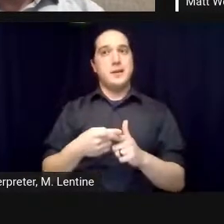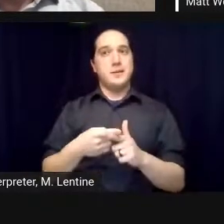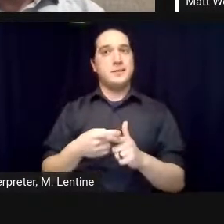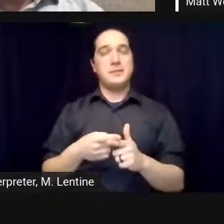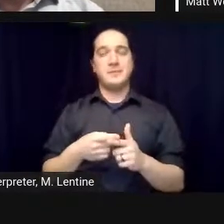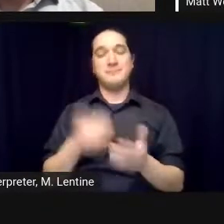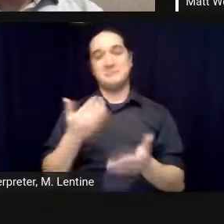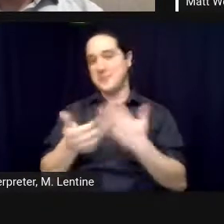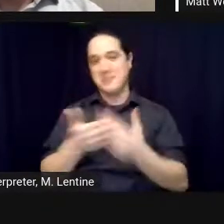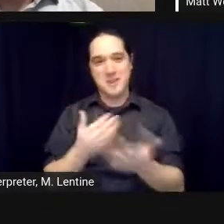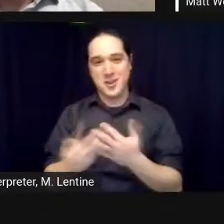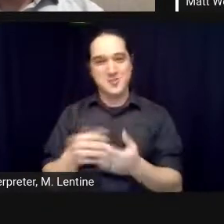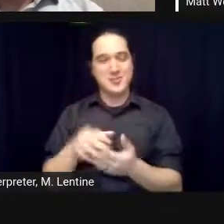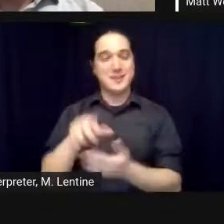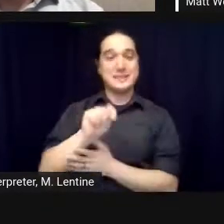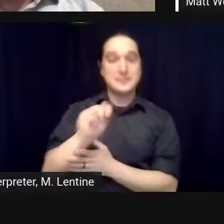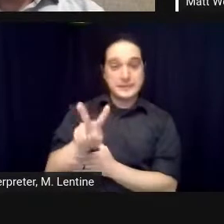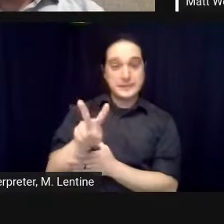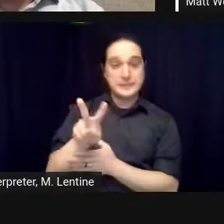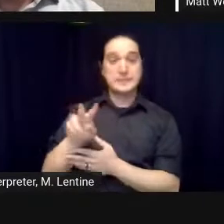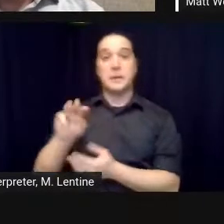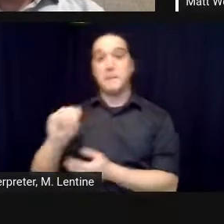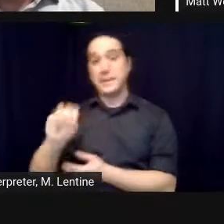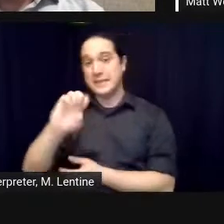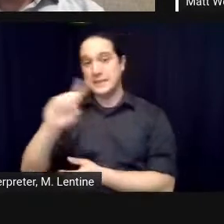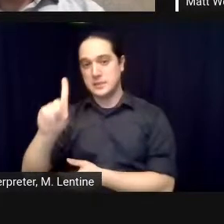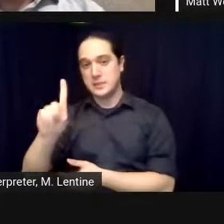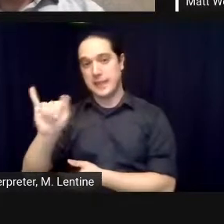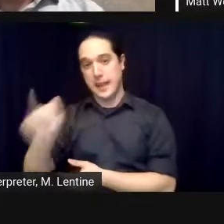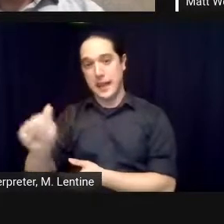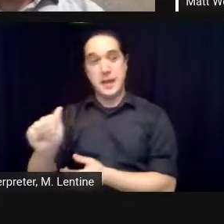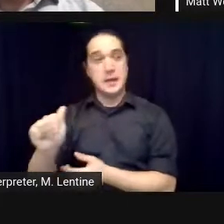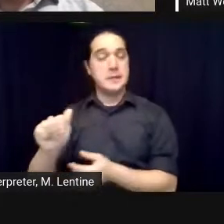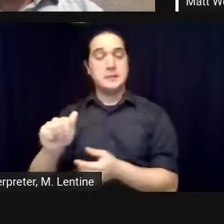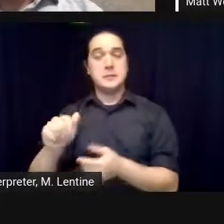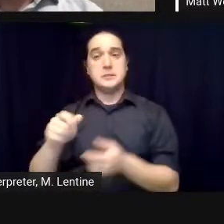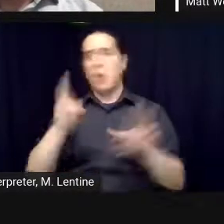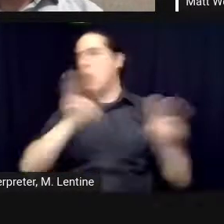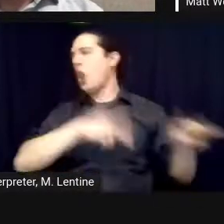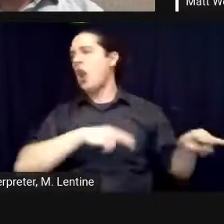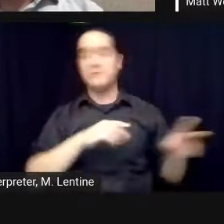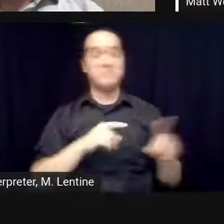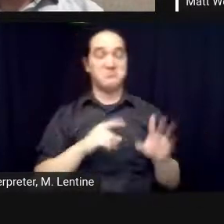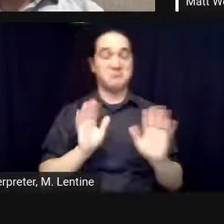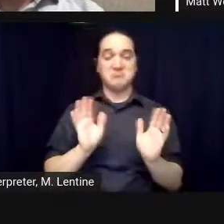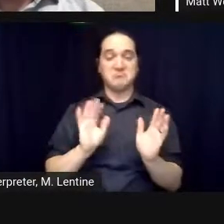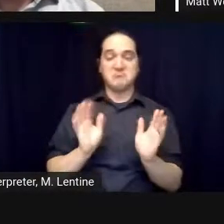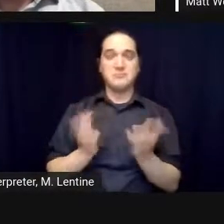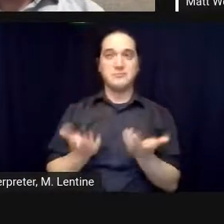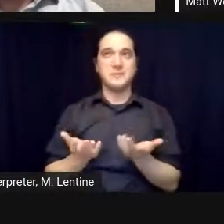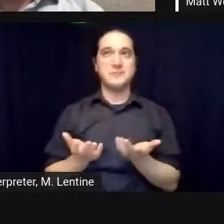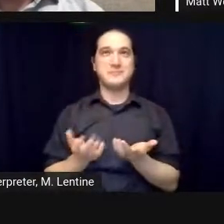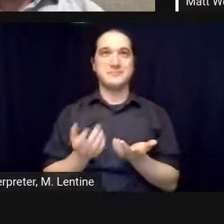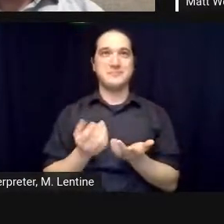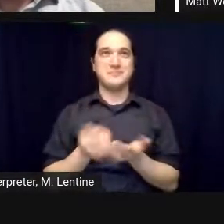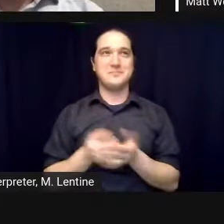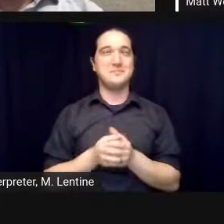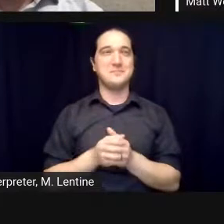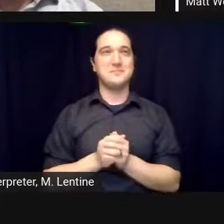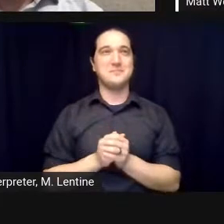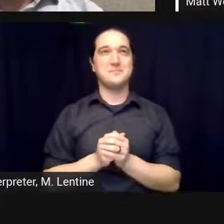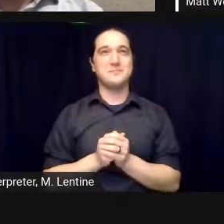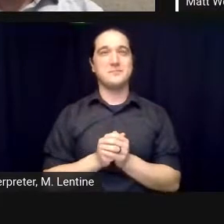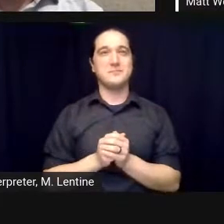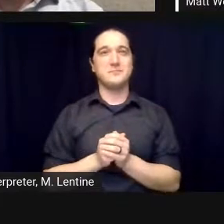if we did the project now everyone would totally get and it wouldn't seem radical that learning to